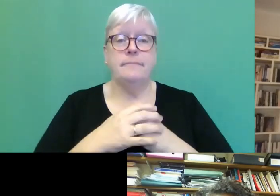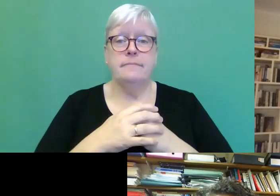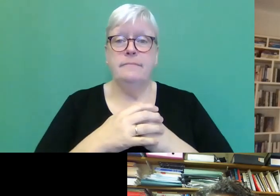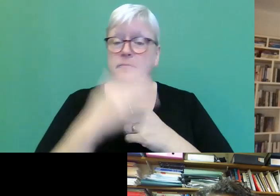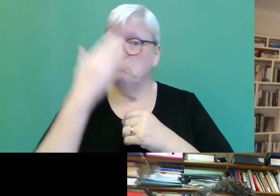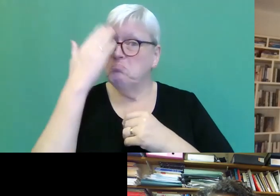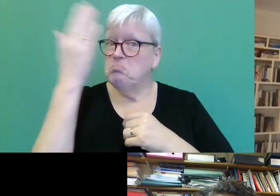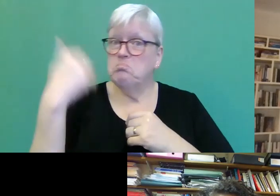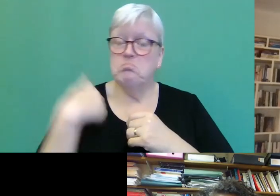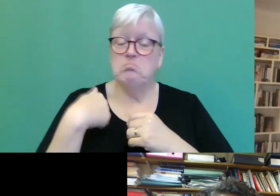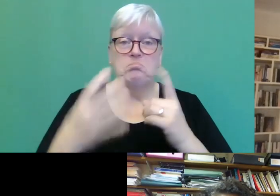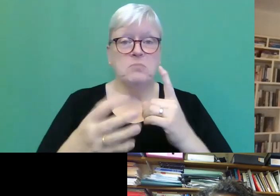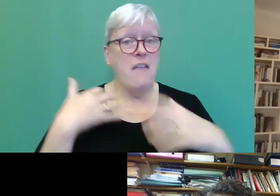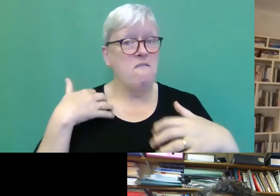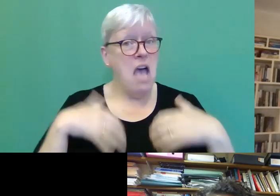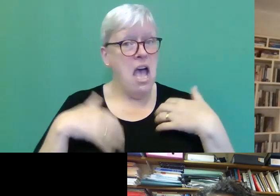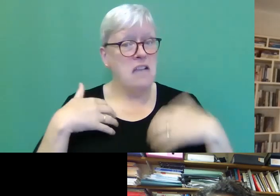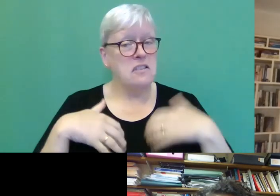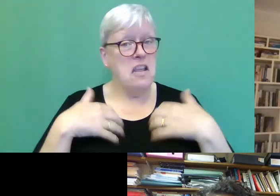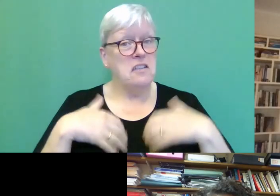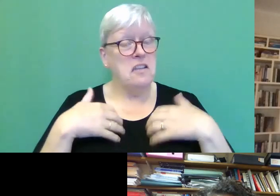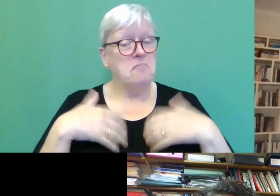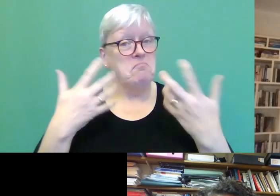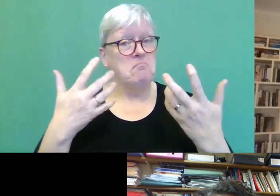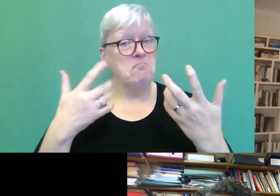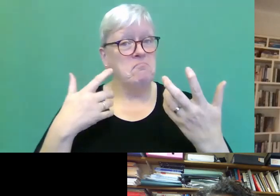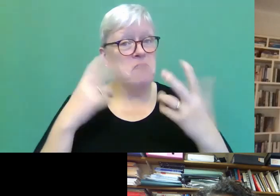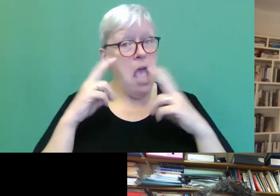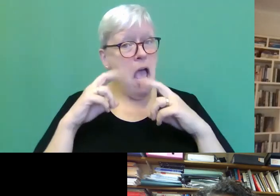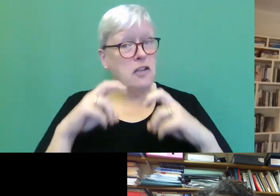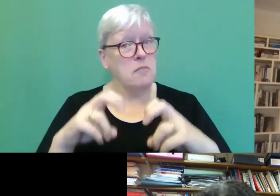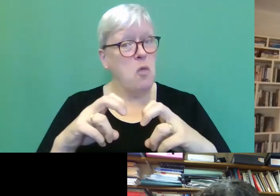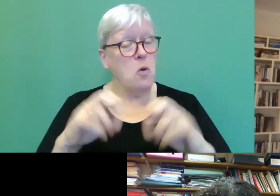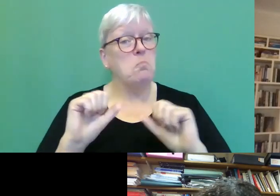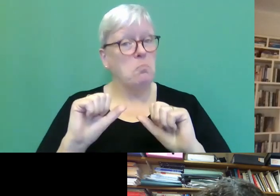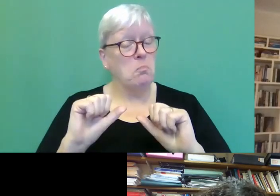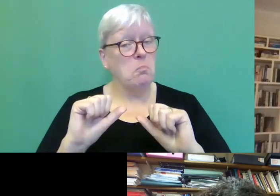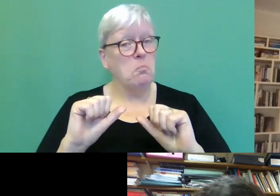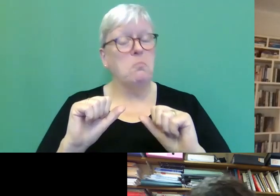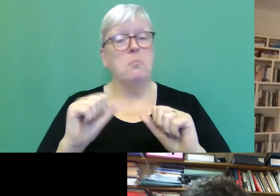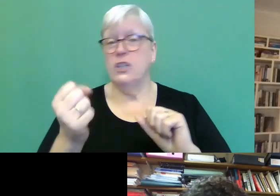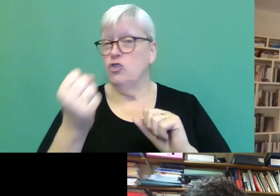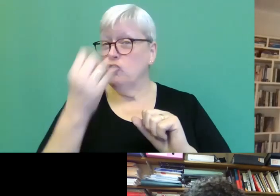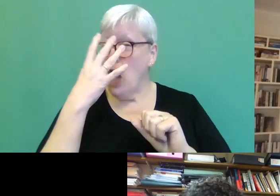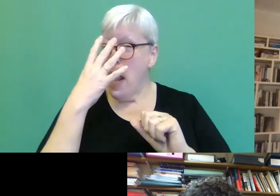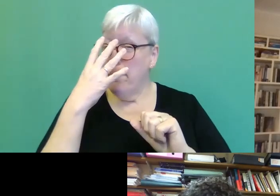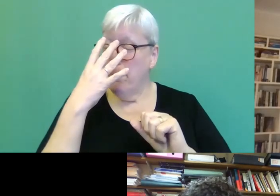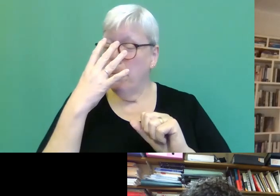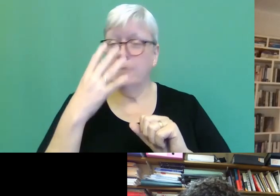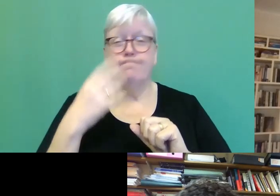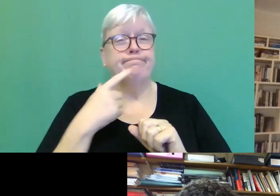I just find it fascinating to territory to explore. And the thing about shame is that it's, um,